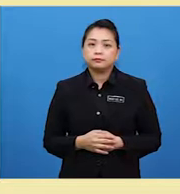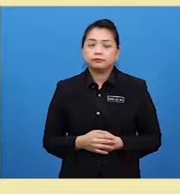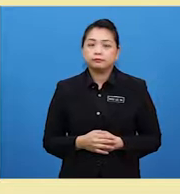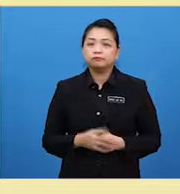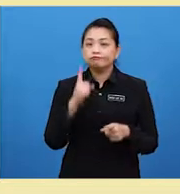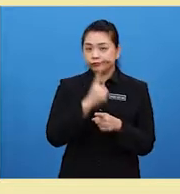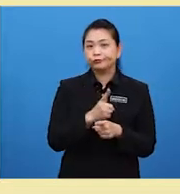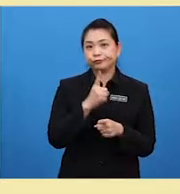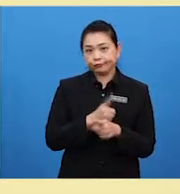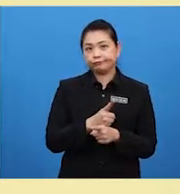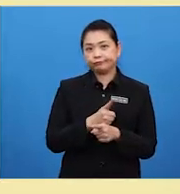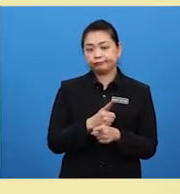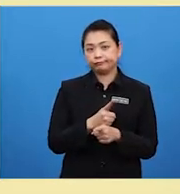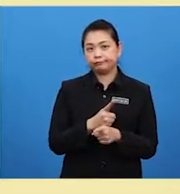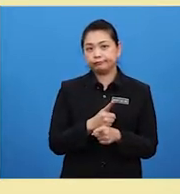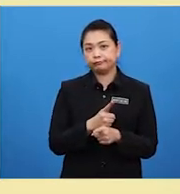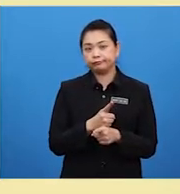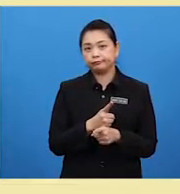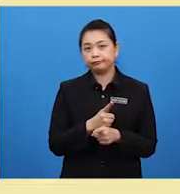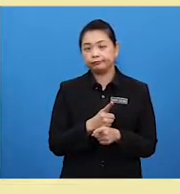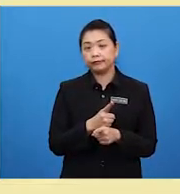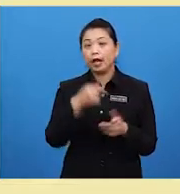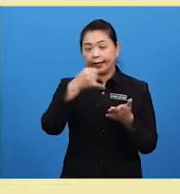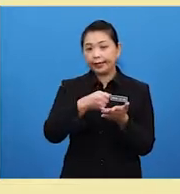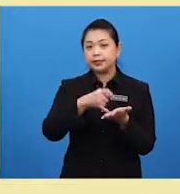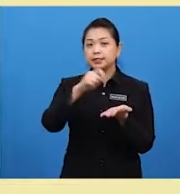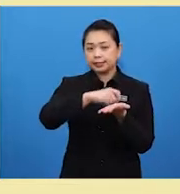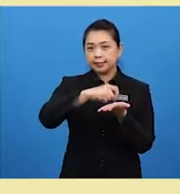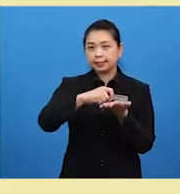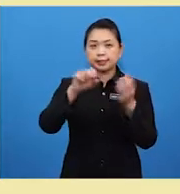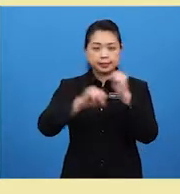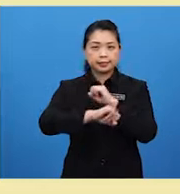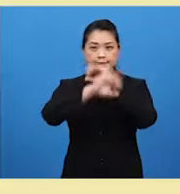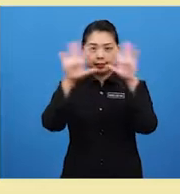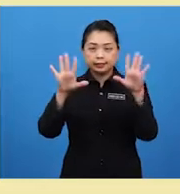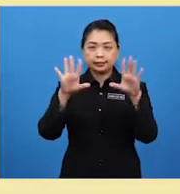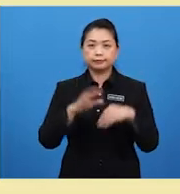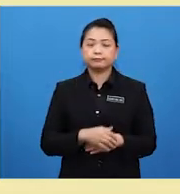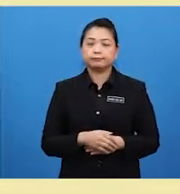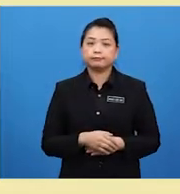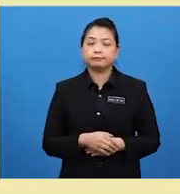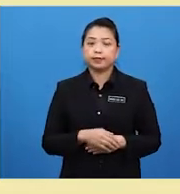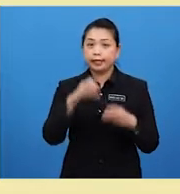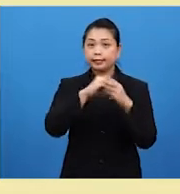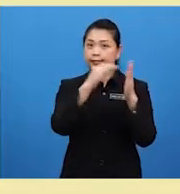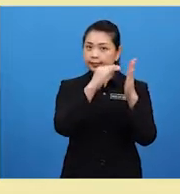True. It's stated clearly on the advert with the links given.